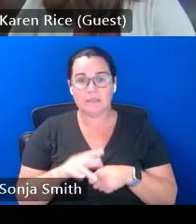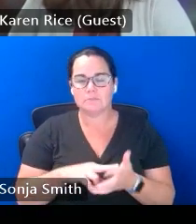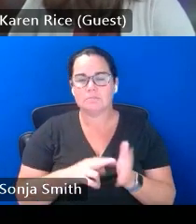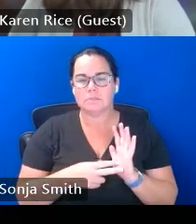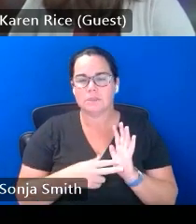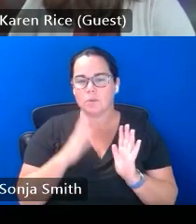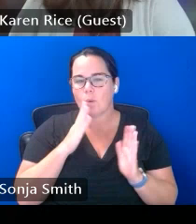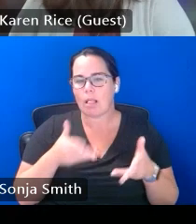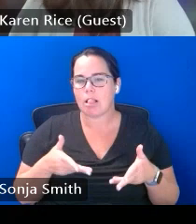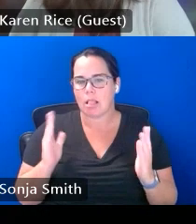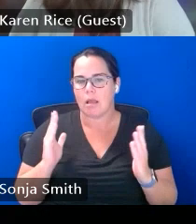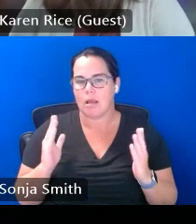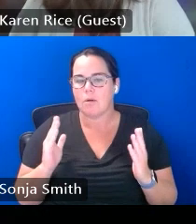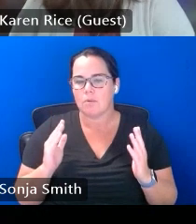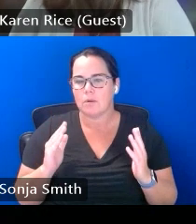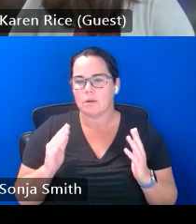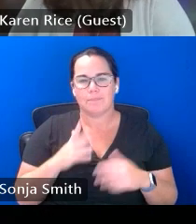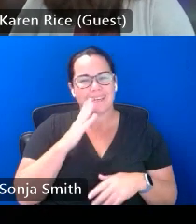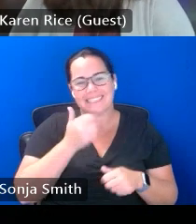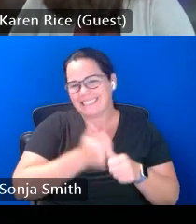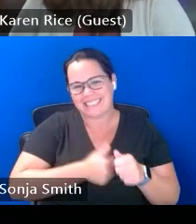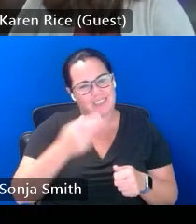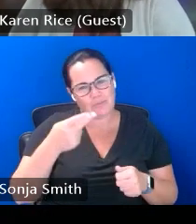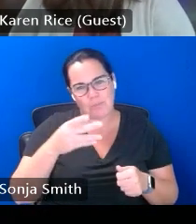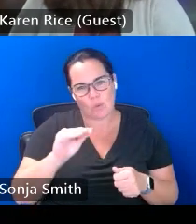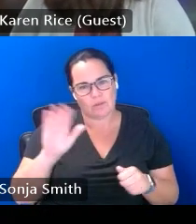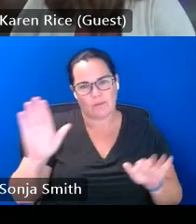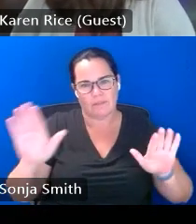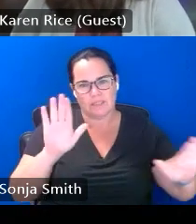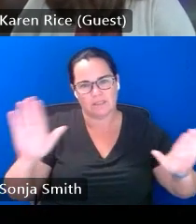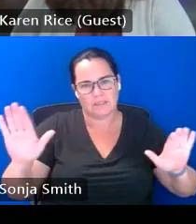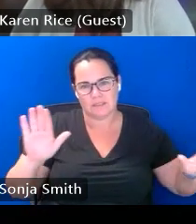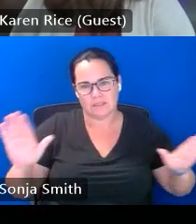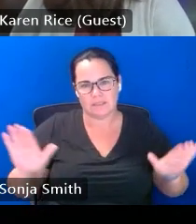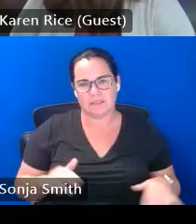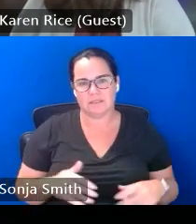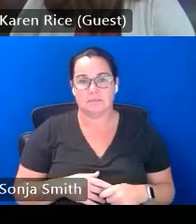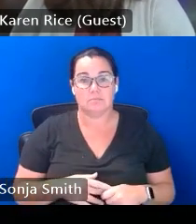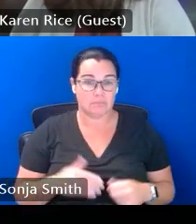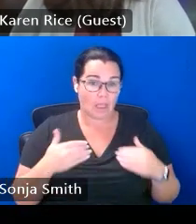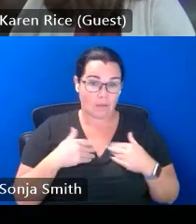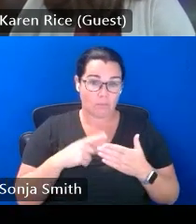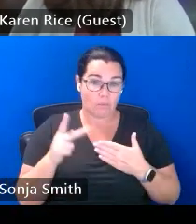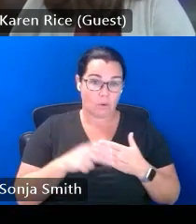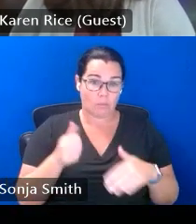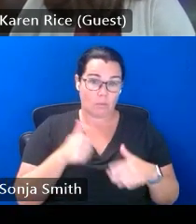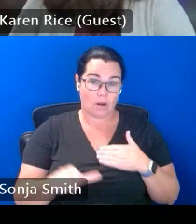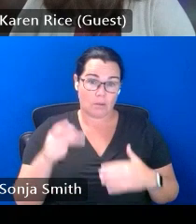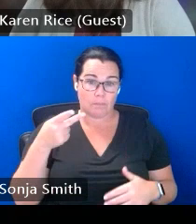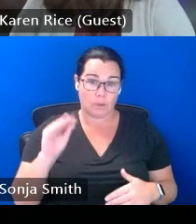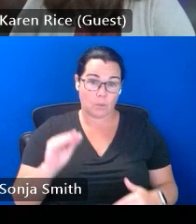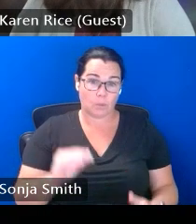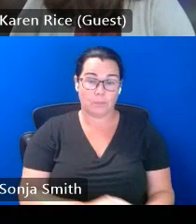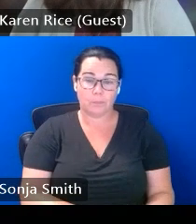it's post office by post office but it is a program through the through the mail